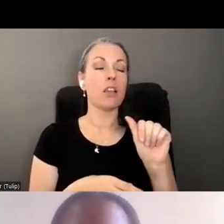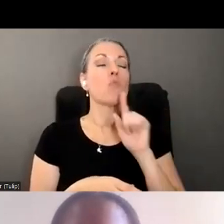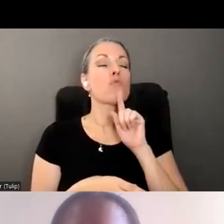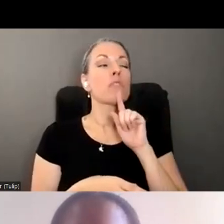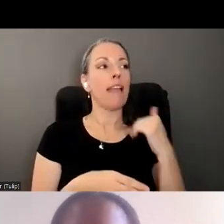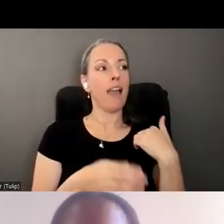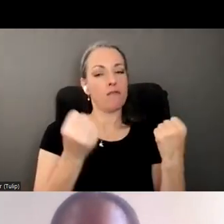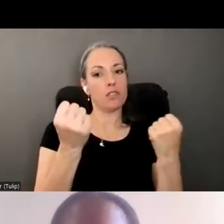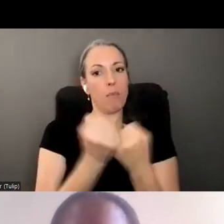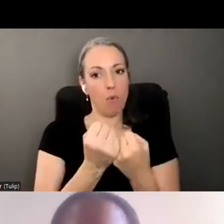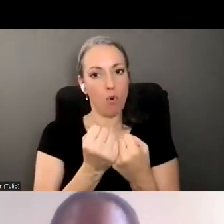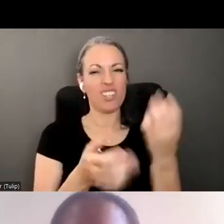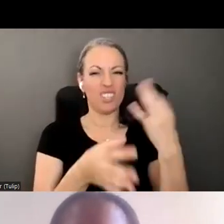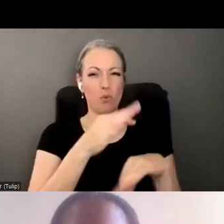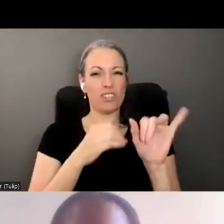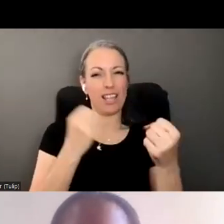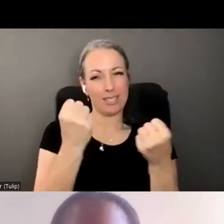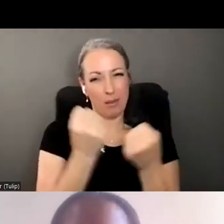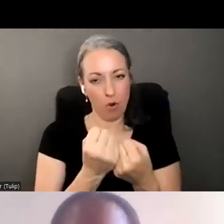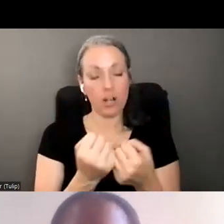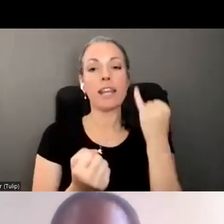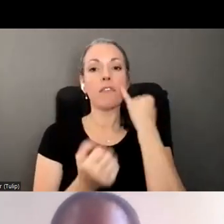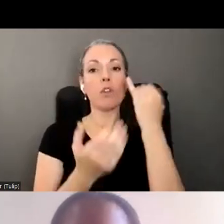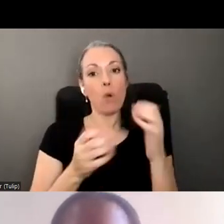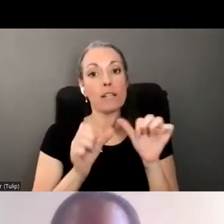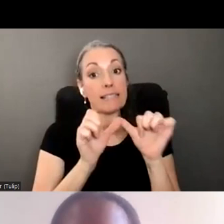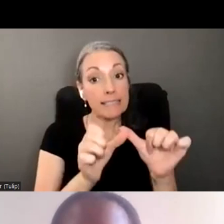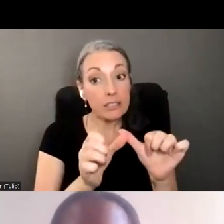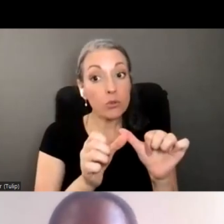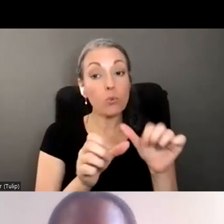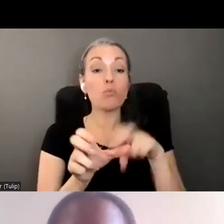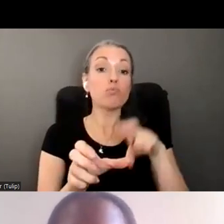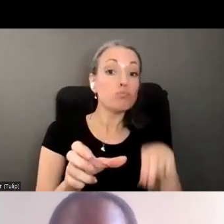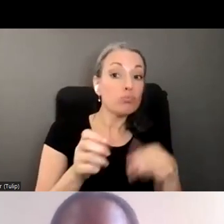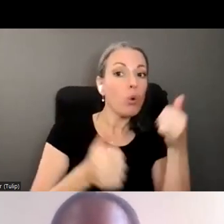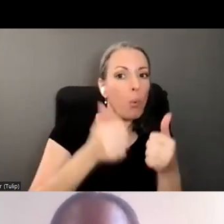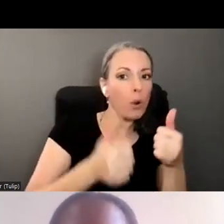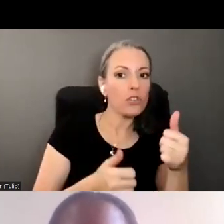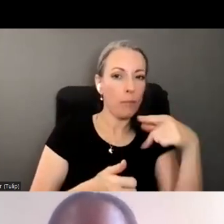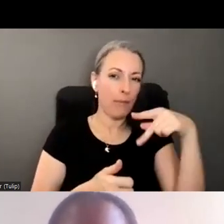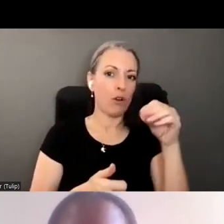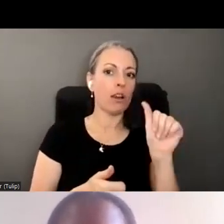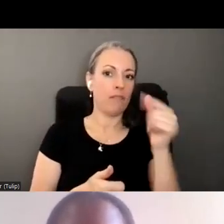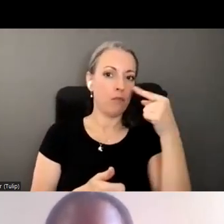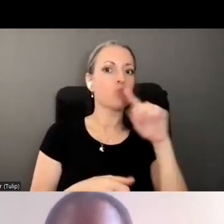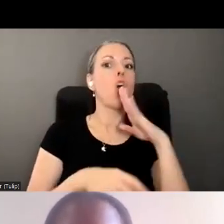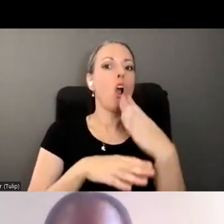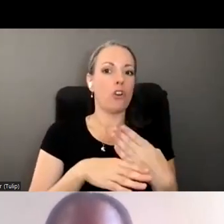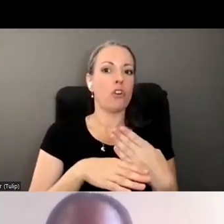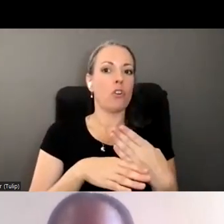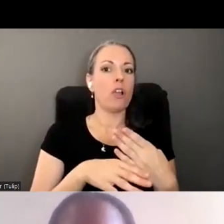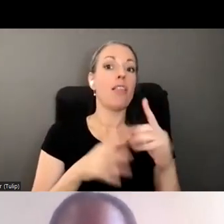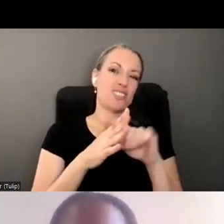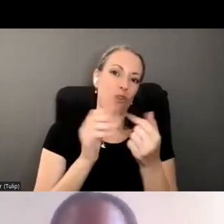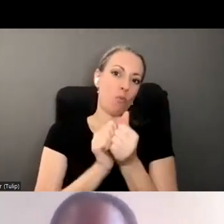then open up to see if he wants to continue with, wants to revoke it, do a new power of attorney, and start with